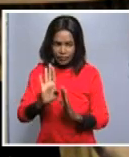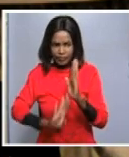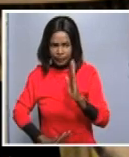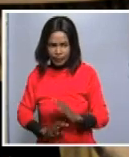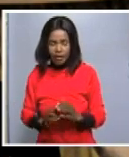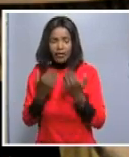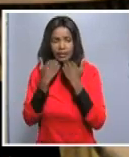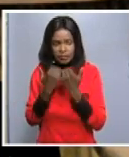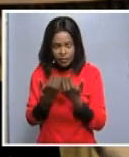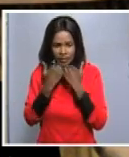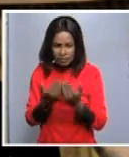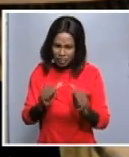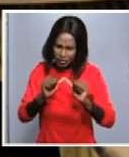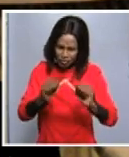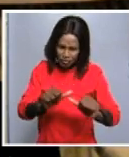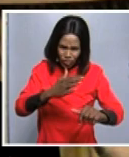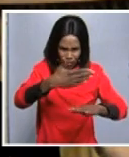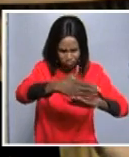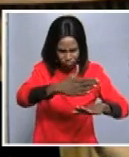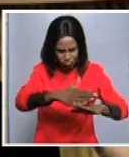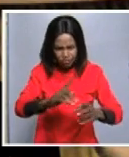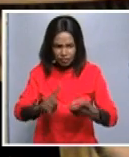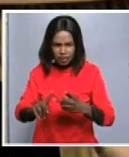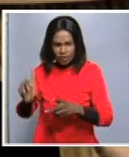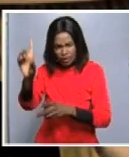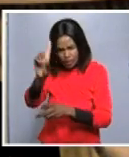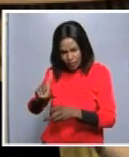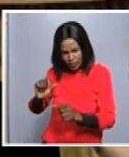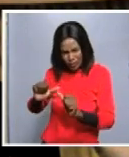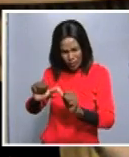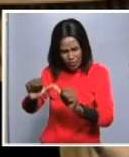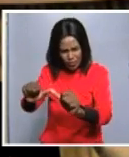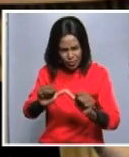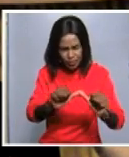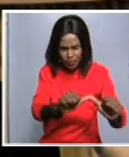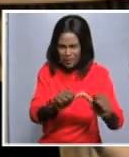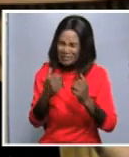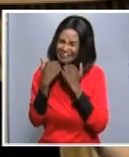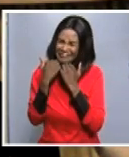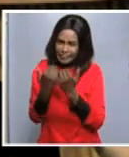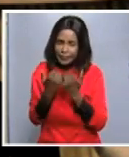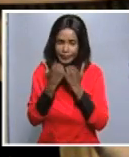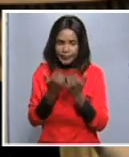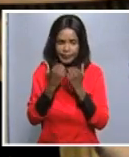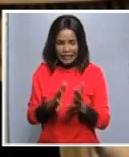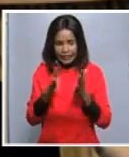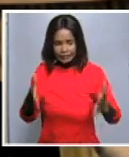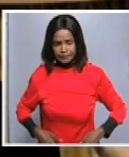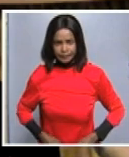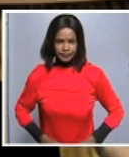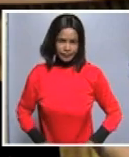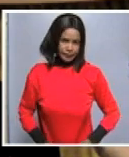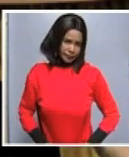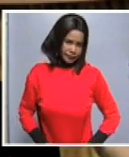and it's vitally important that we don't lose those very important aspects of our